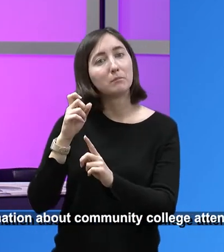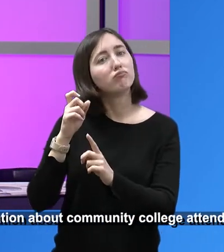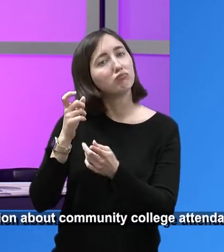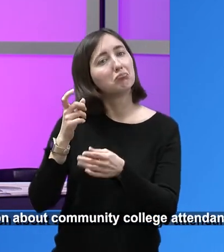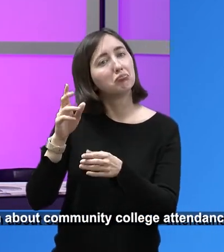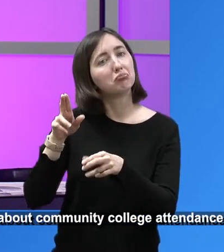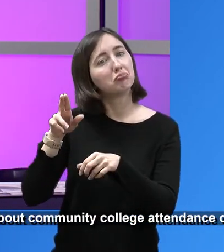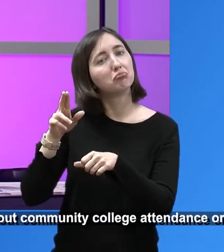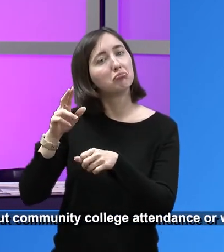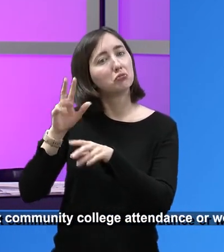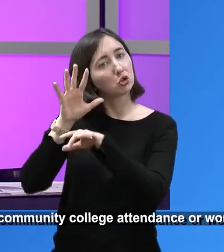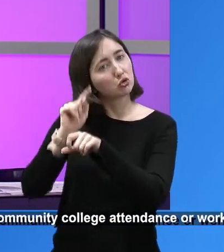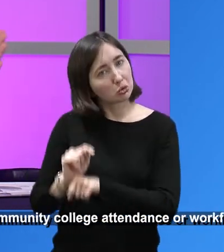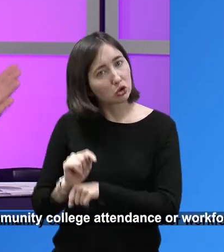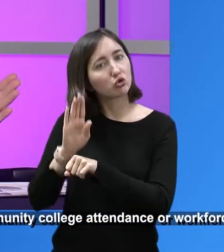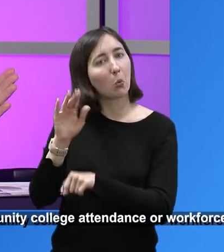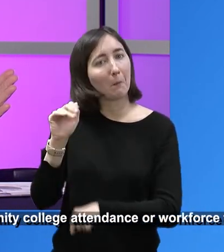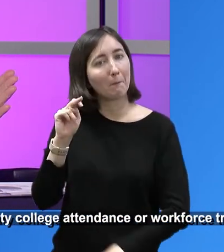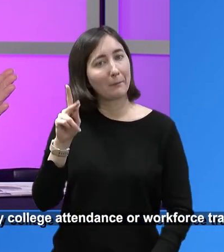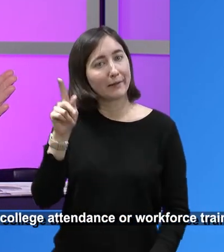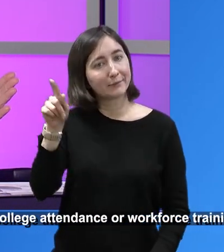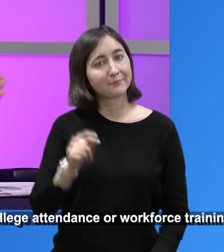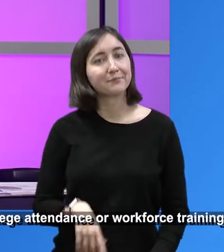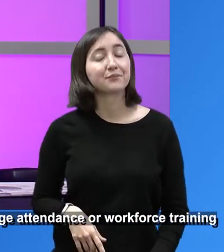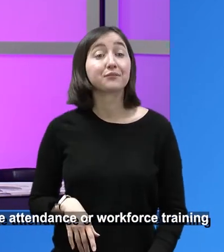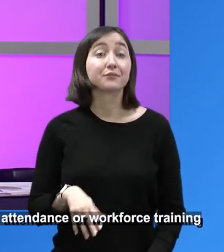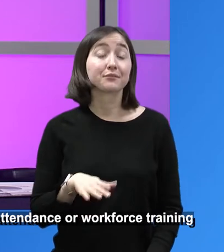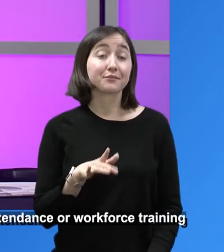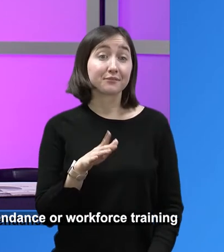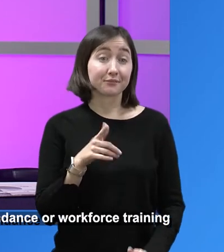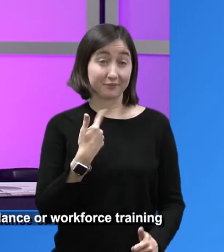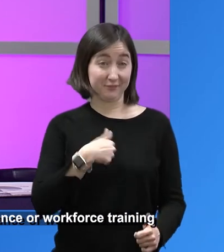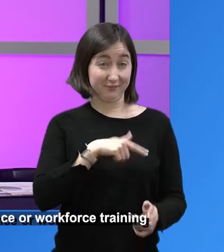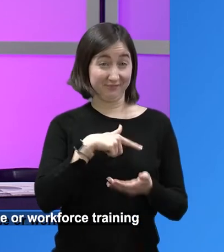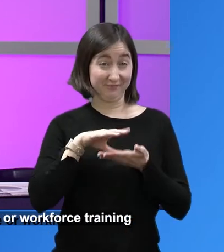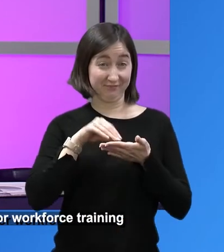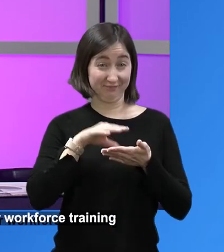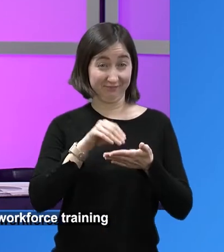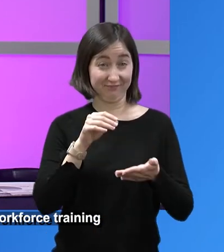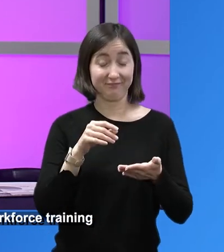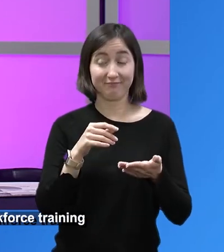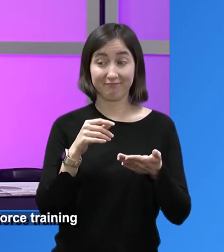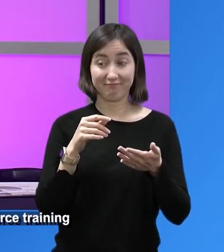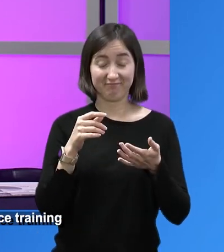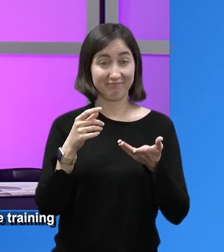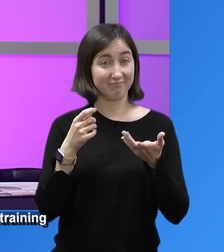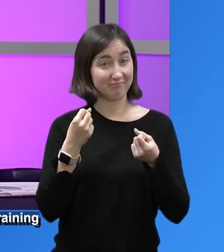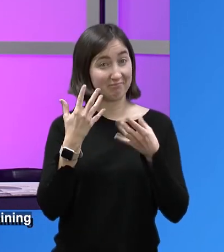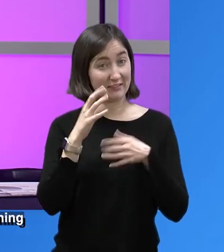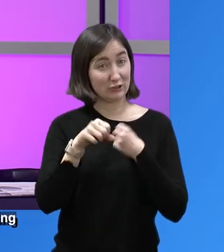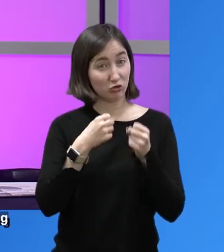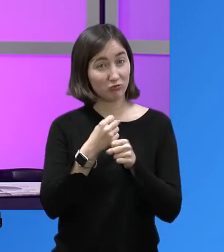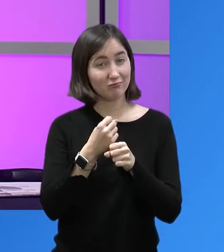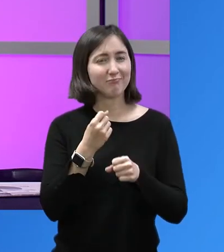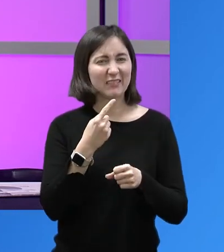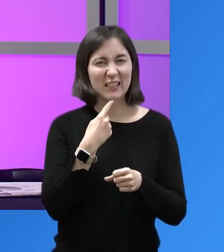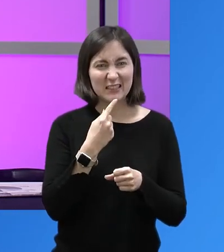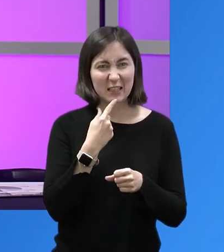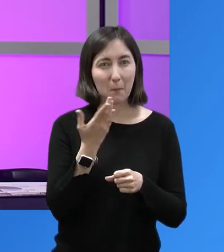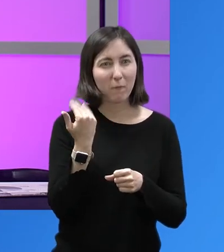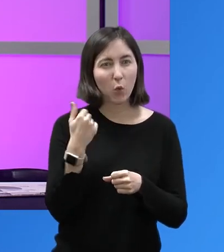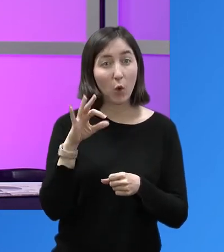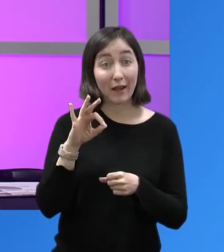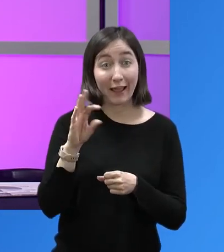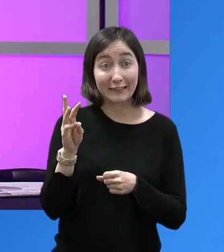And so some of the lessons learned over these years at Left Fund is that we've had, like I said earlier,